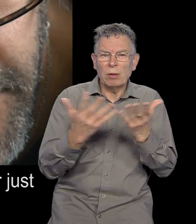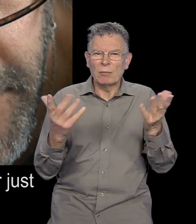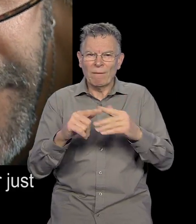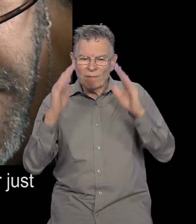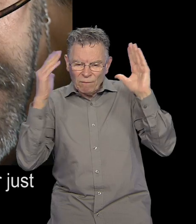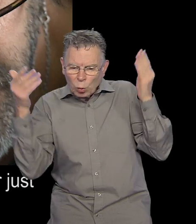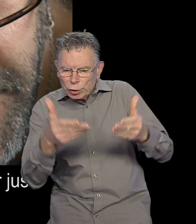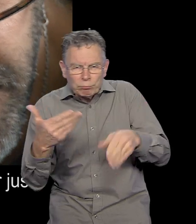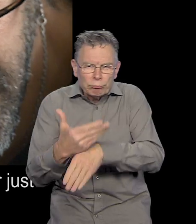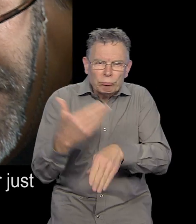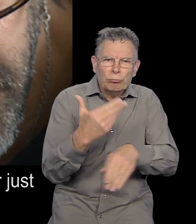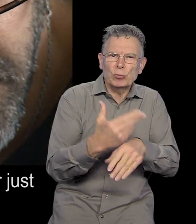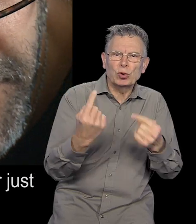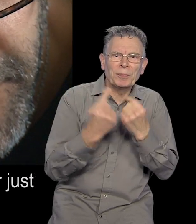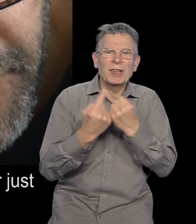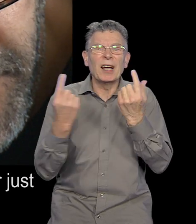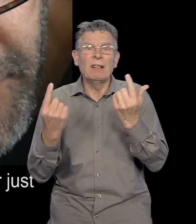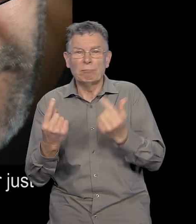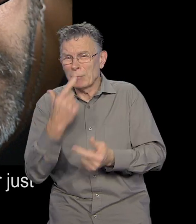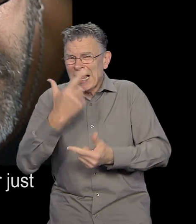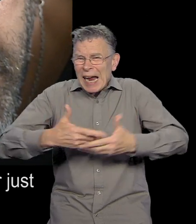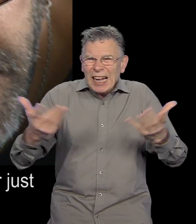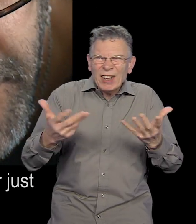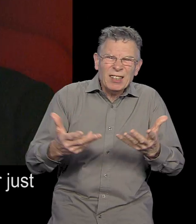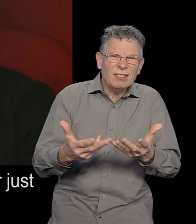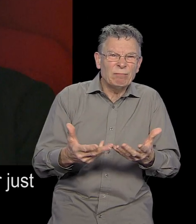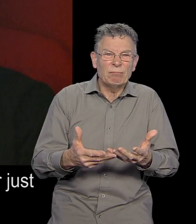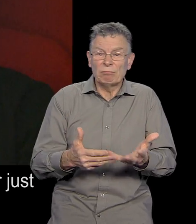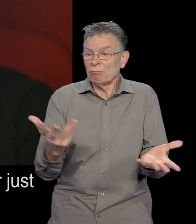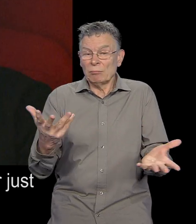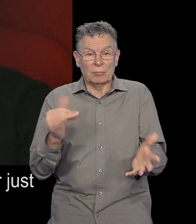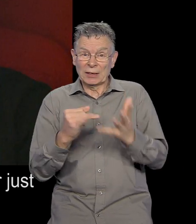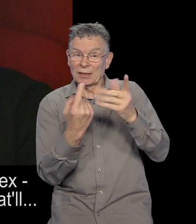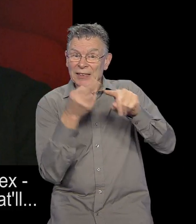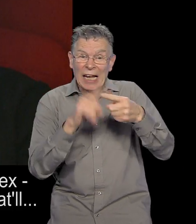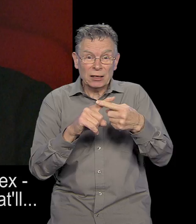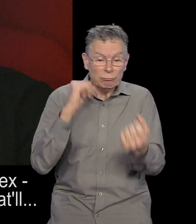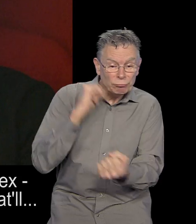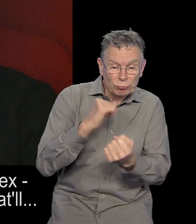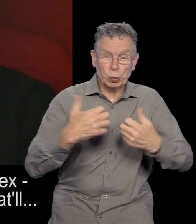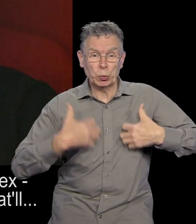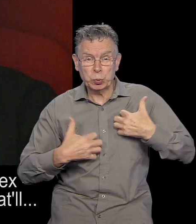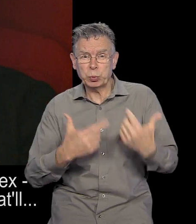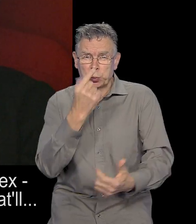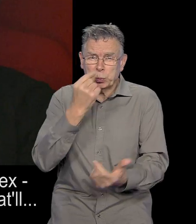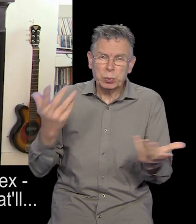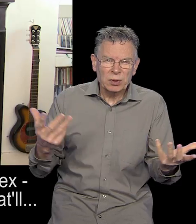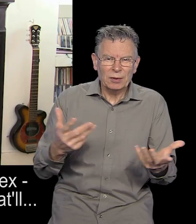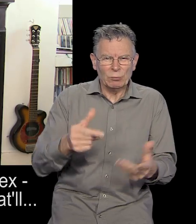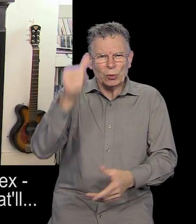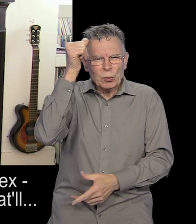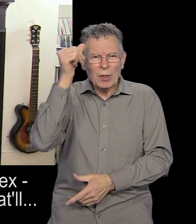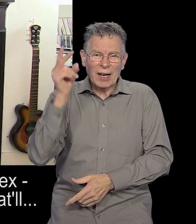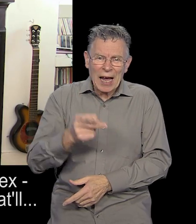You know, just reading a book or just focusing on something. I mean, anything you can do,